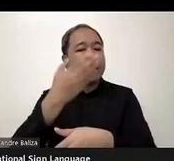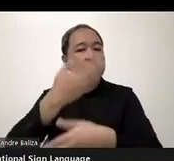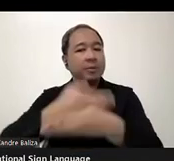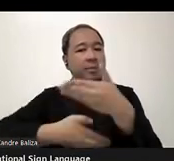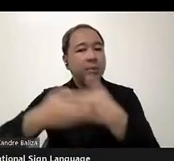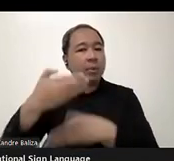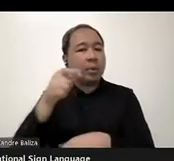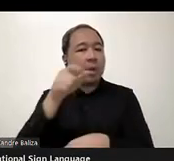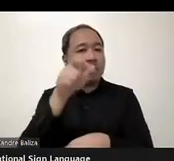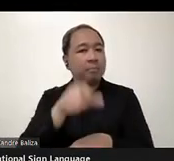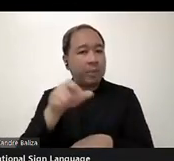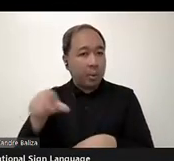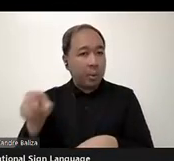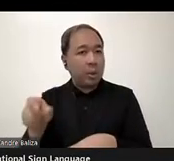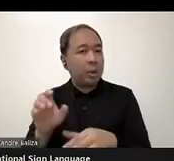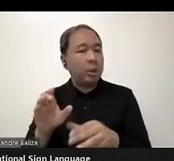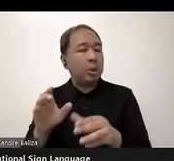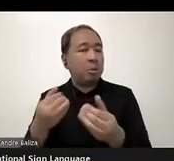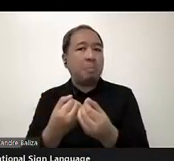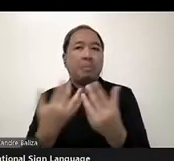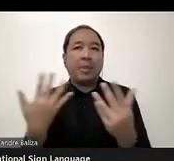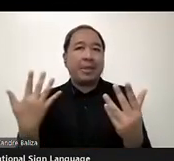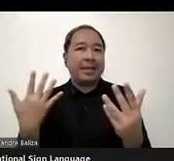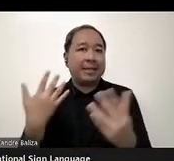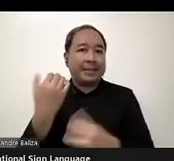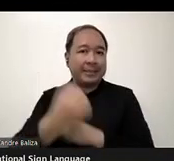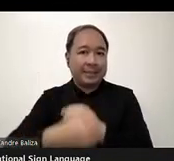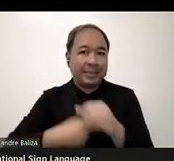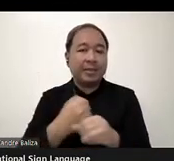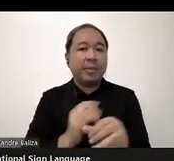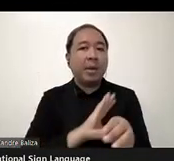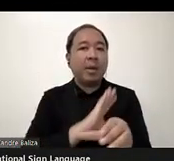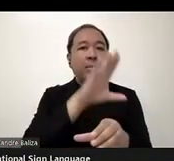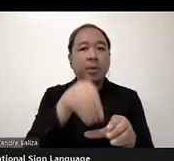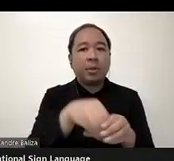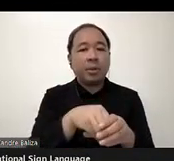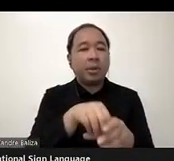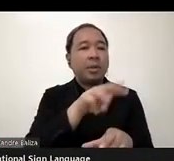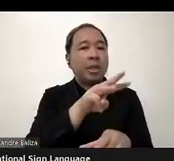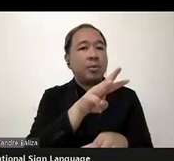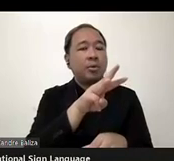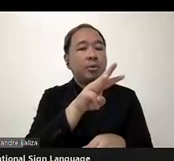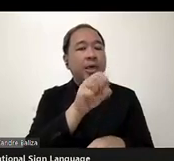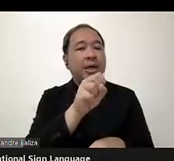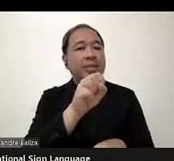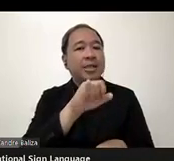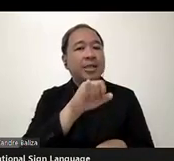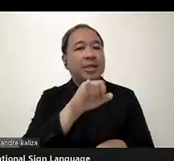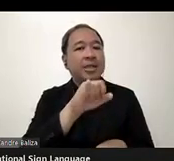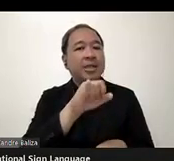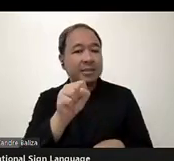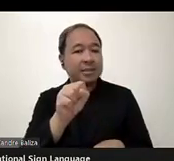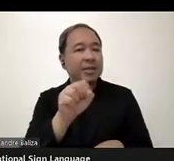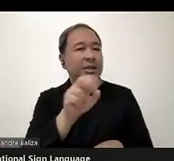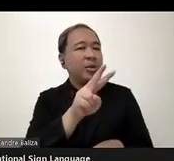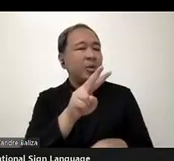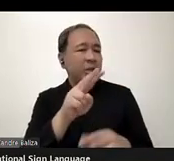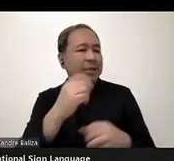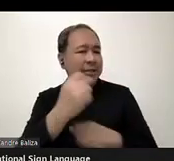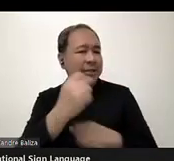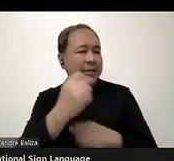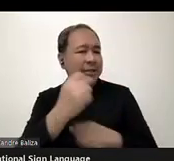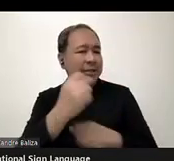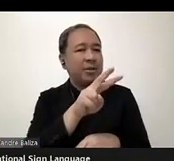And I participated to WSIS 2005. After that, I stopped. But